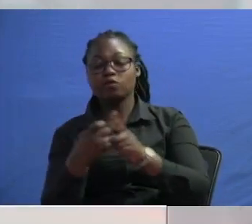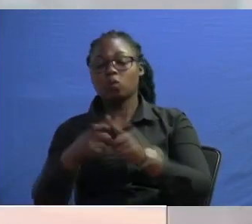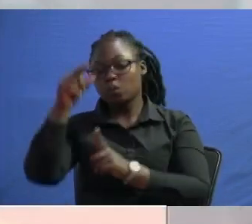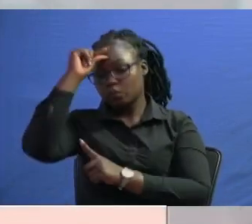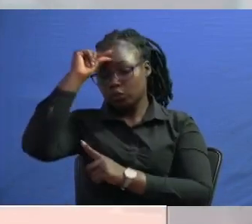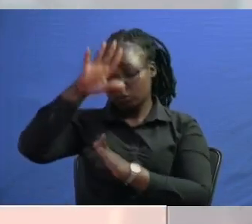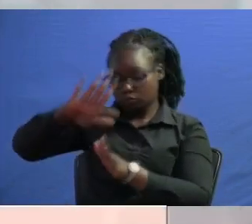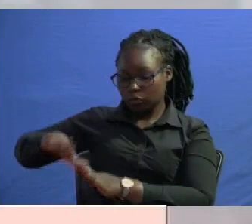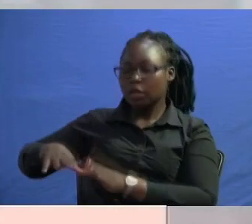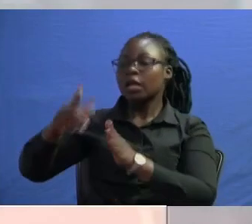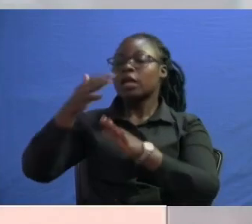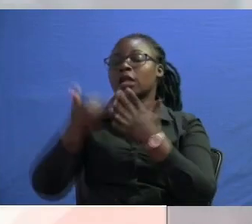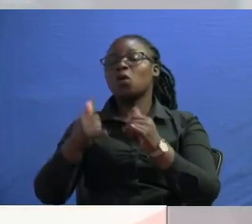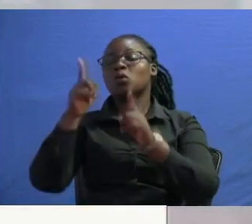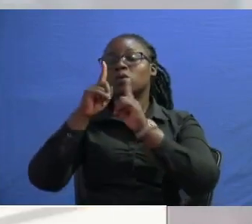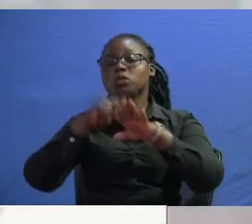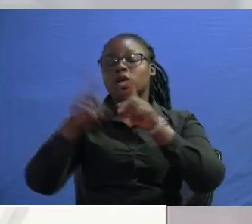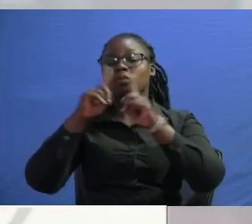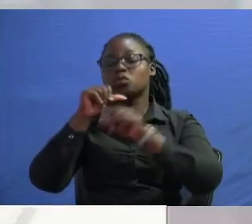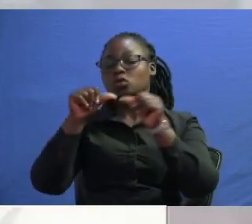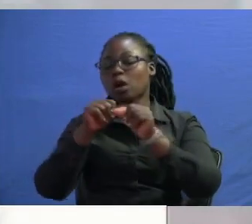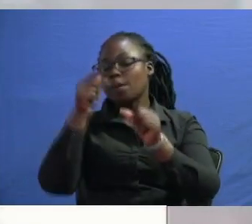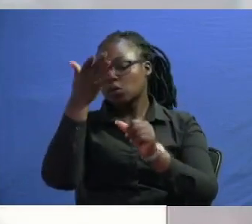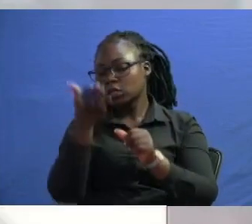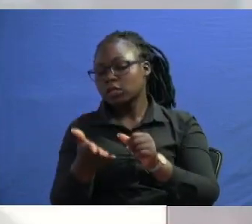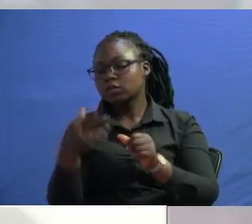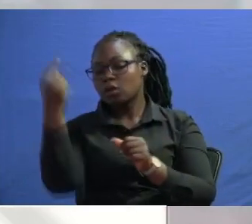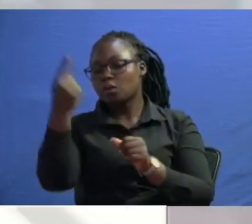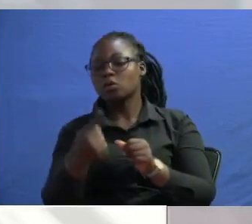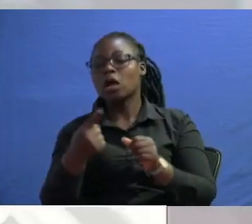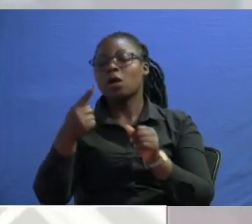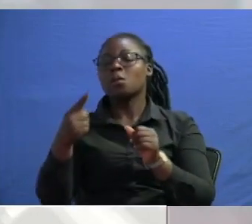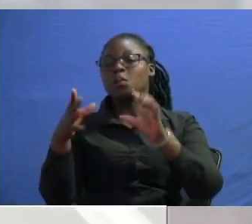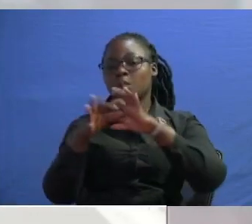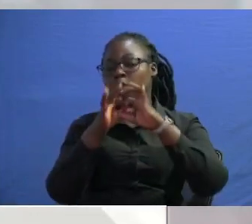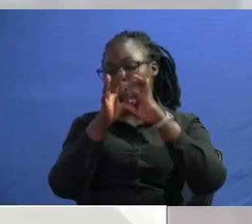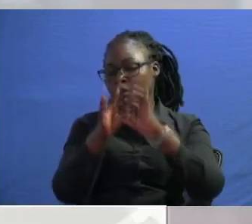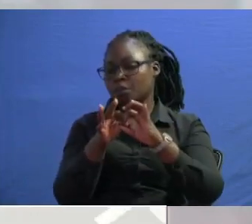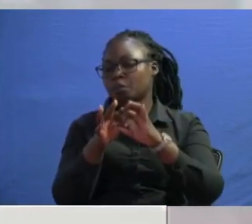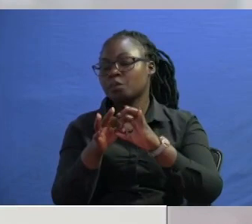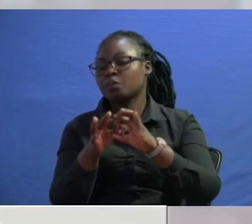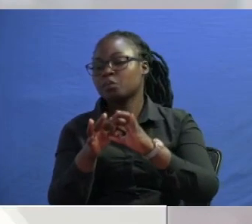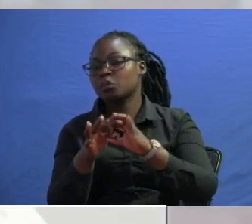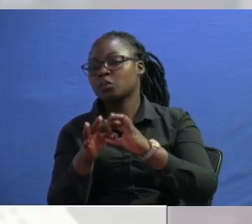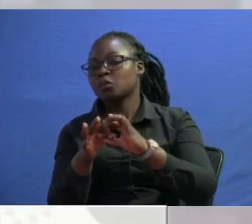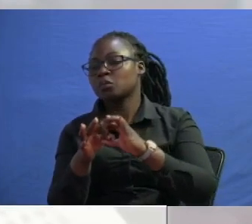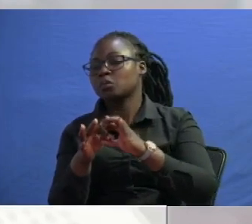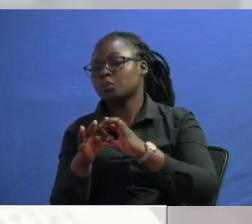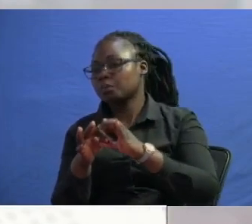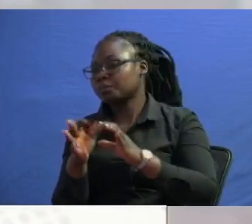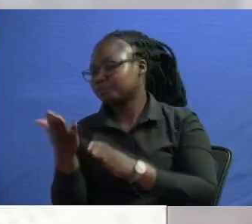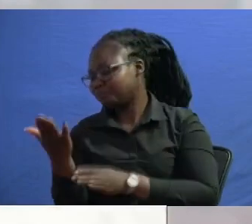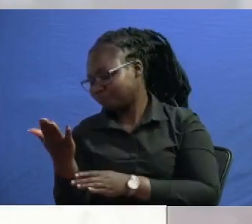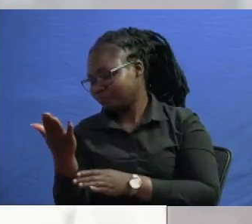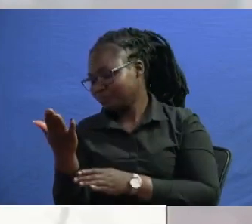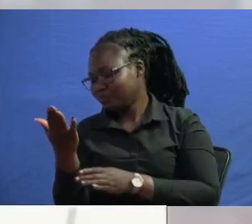when you talk about uh you know this being fronted by the azmi or probably that on that one you are you are out of order on that one